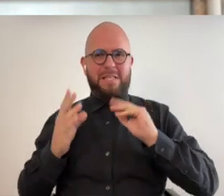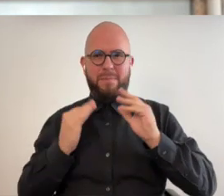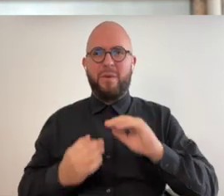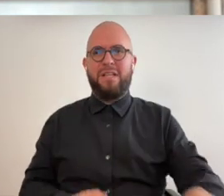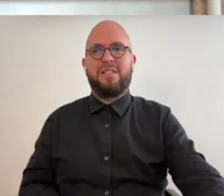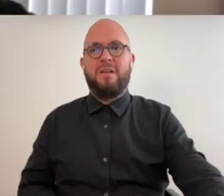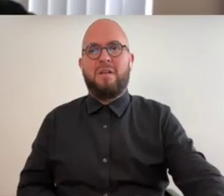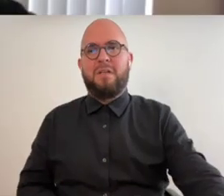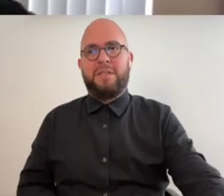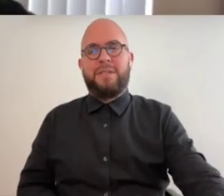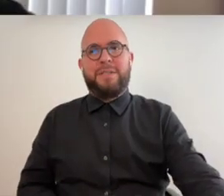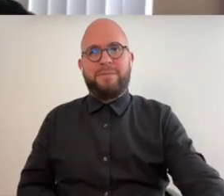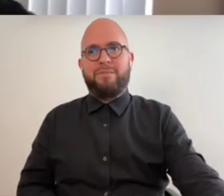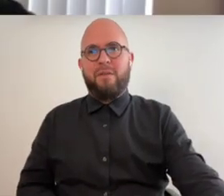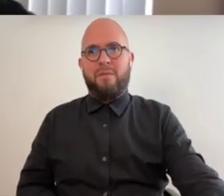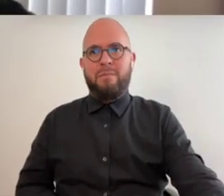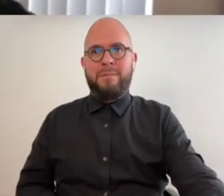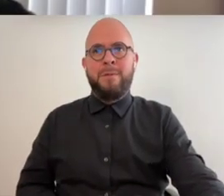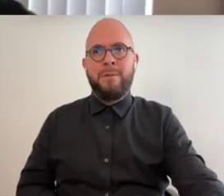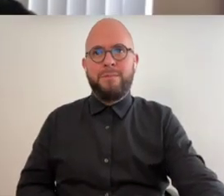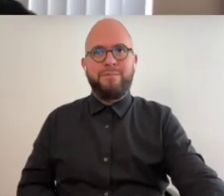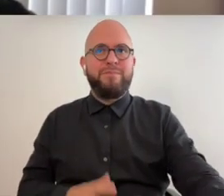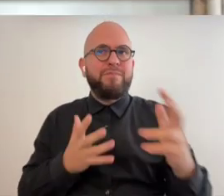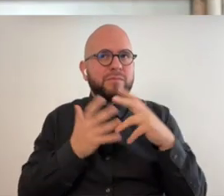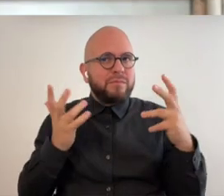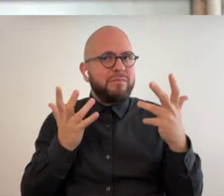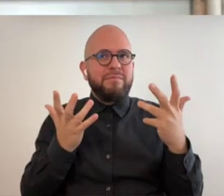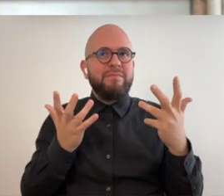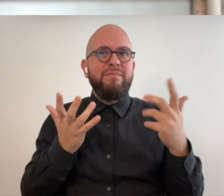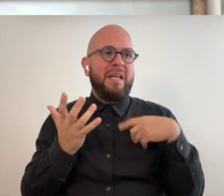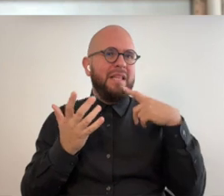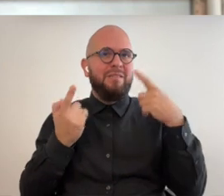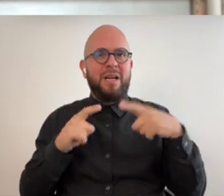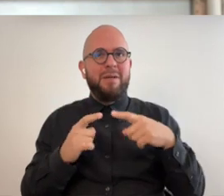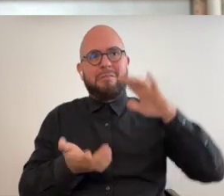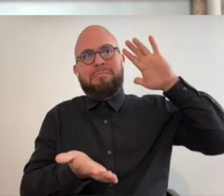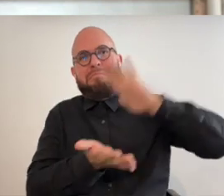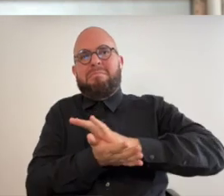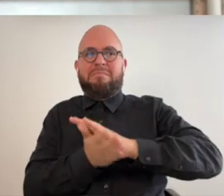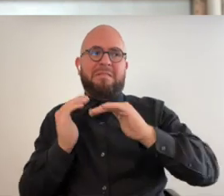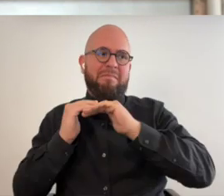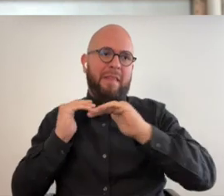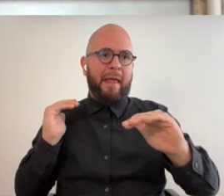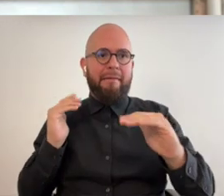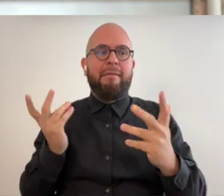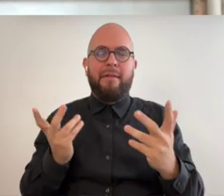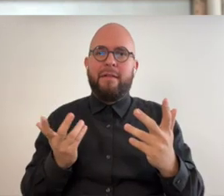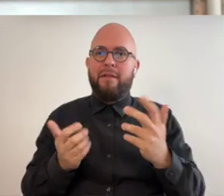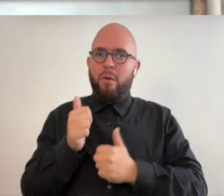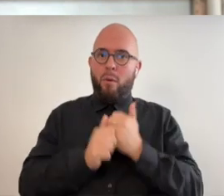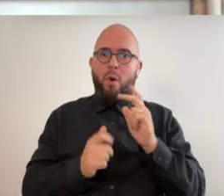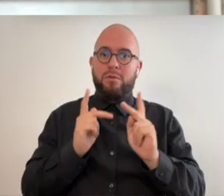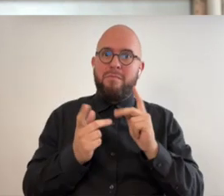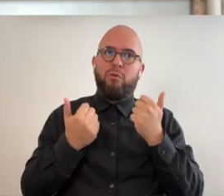are and that so much of it i think it's flattened you know in the way that most people try